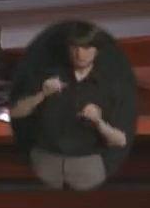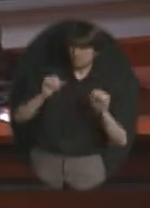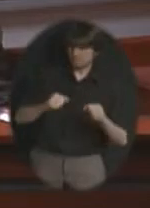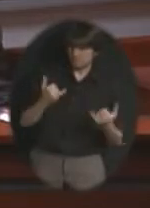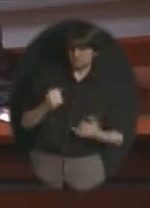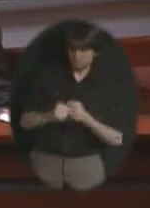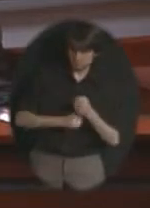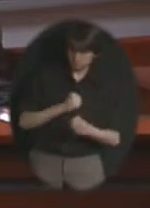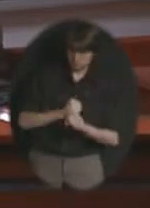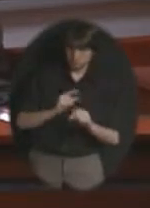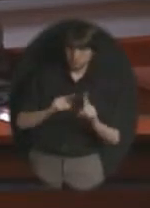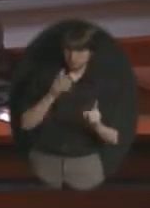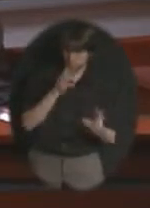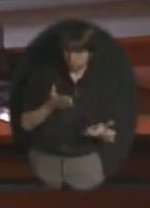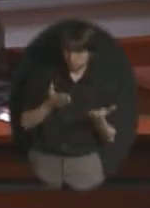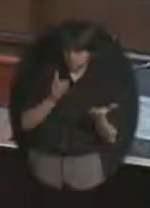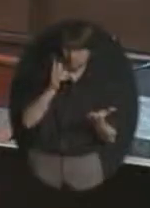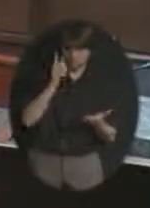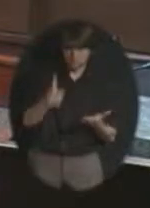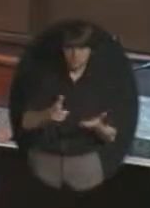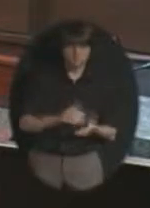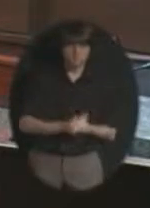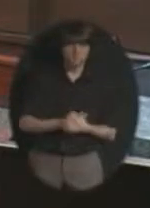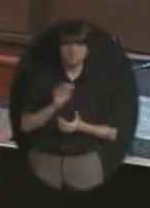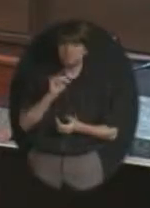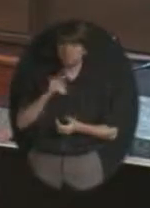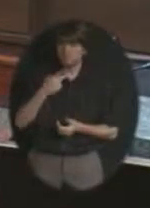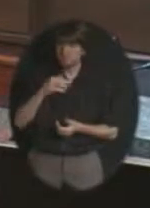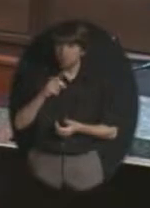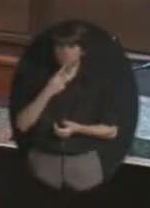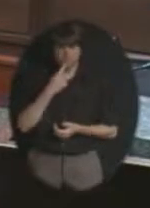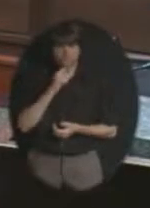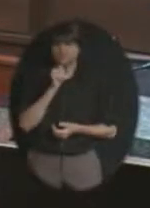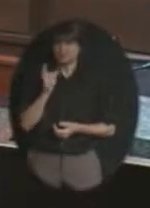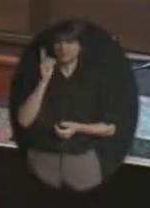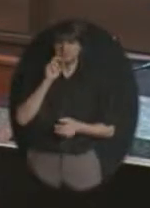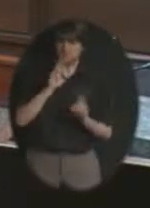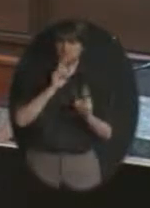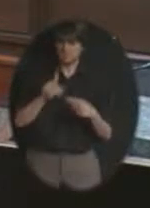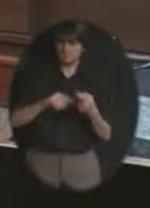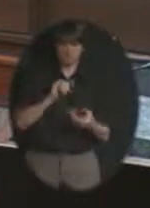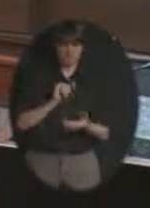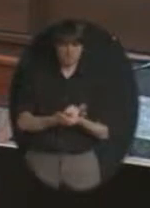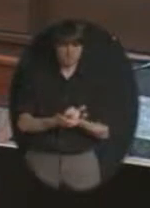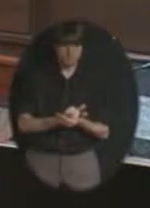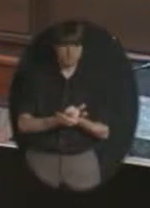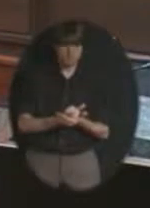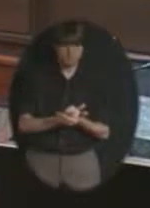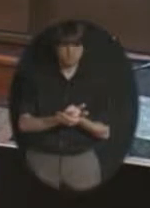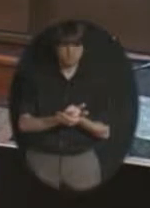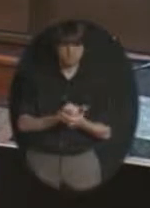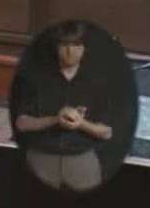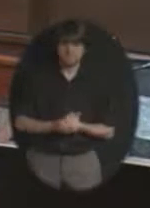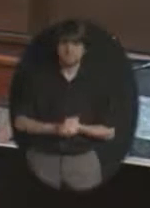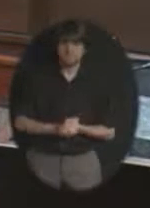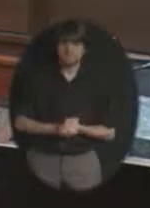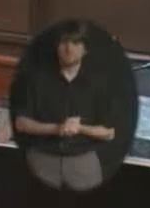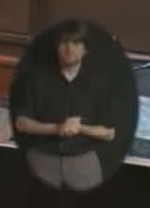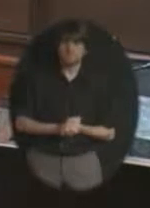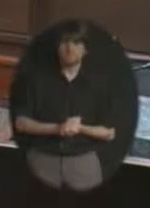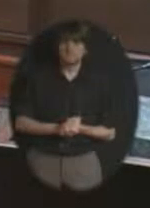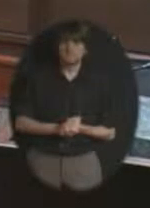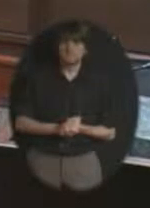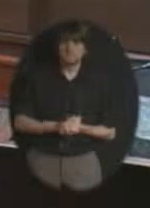bring that back okay I just didn't didn't hear require a response to that and then you know the tremendous